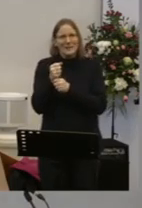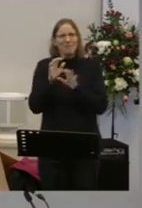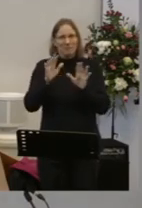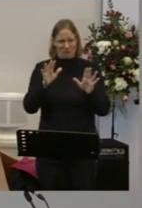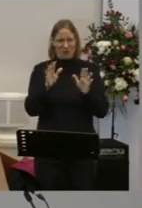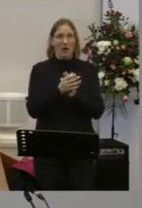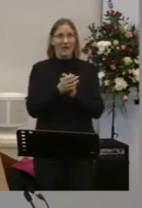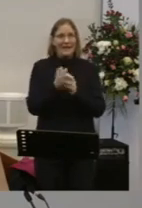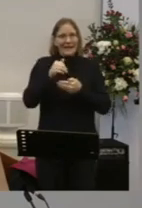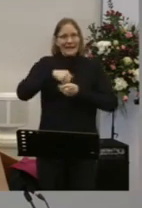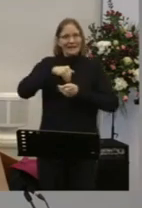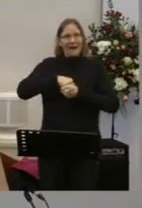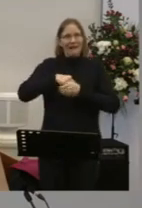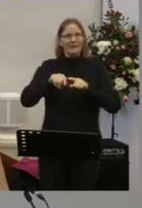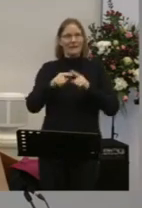Contents are different